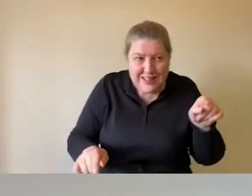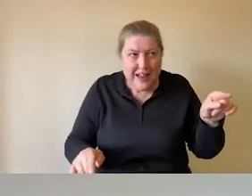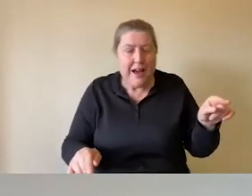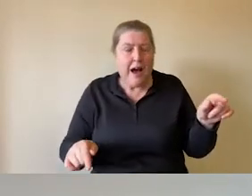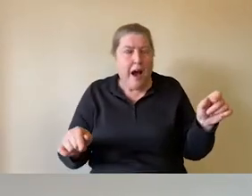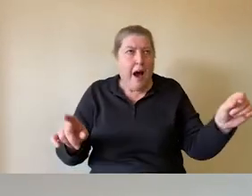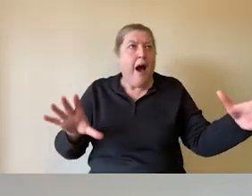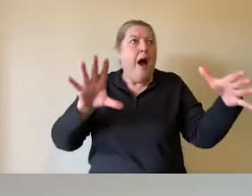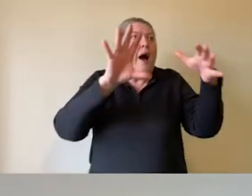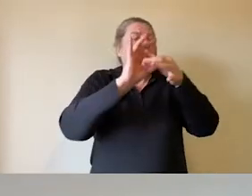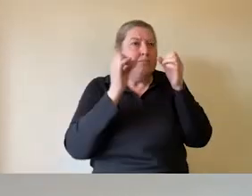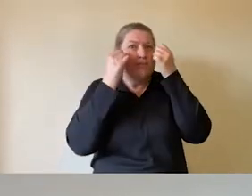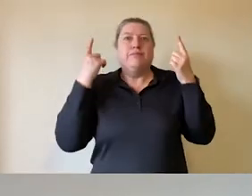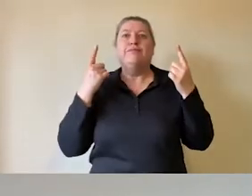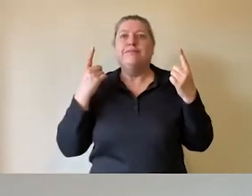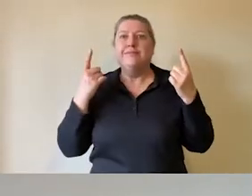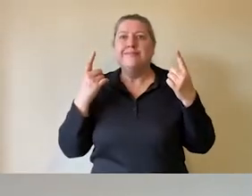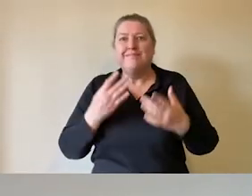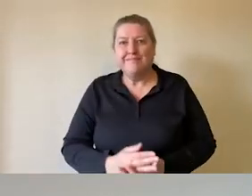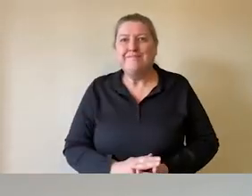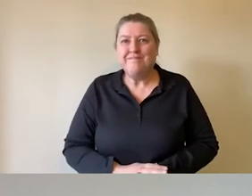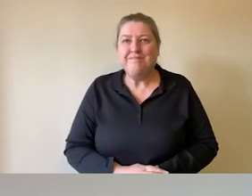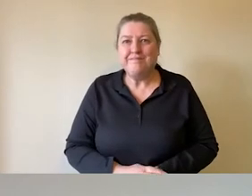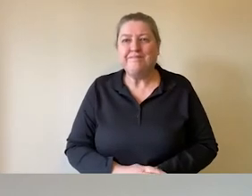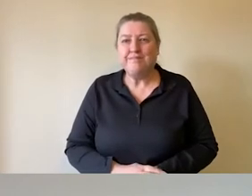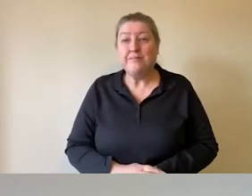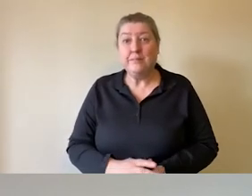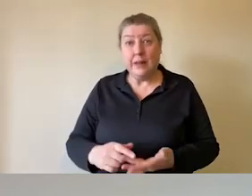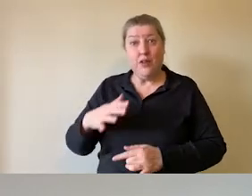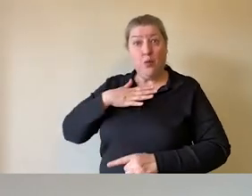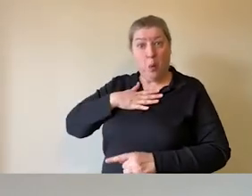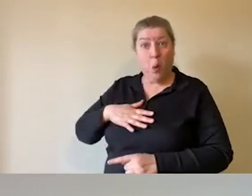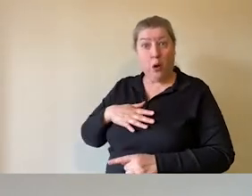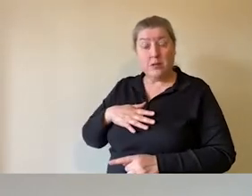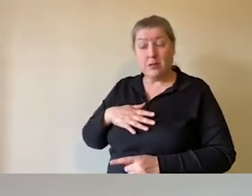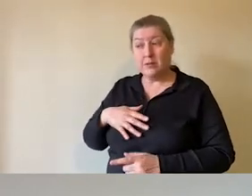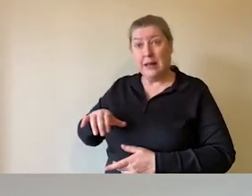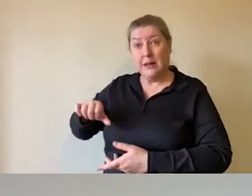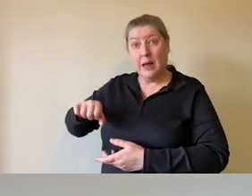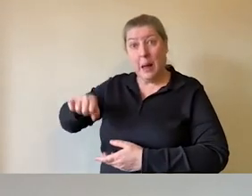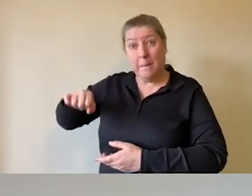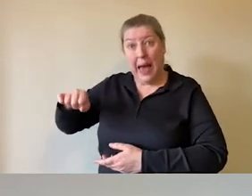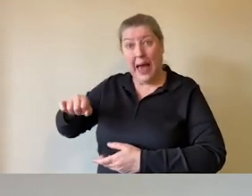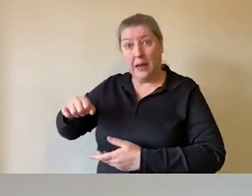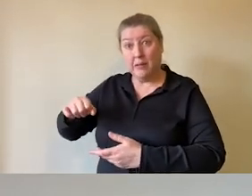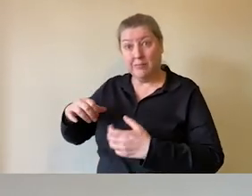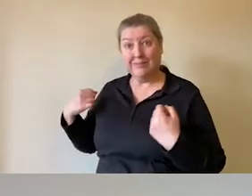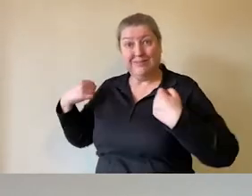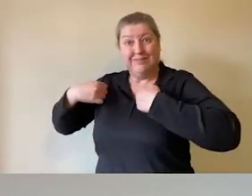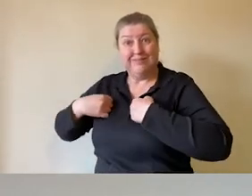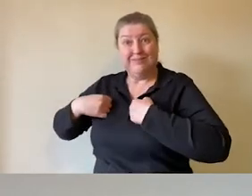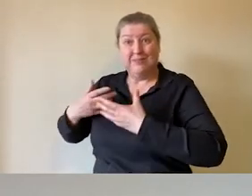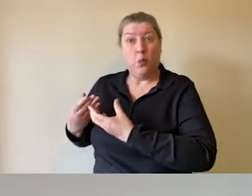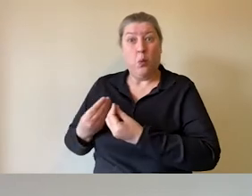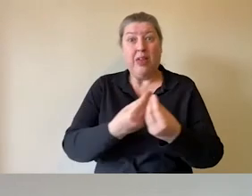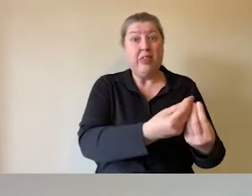makes sense. And if we want to, we can take a gallery bag with us, and have a couple of the resources from the